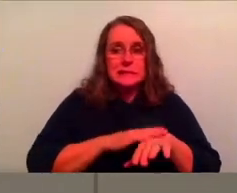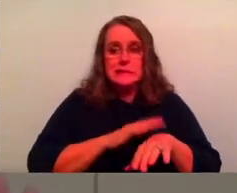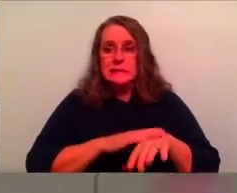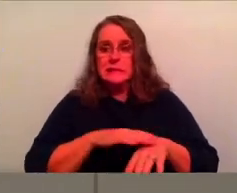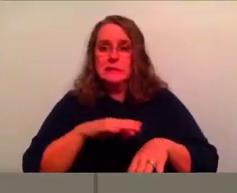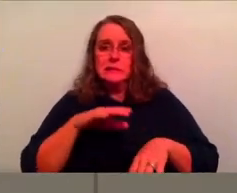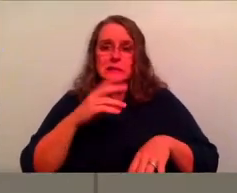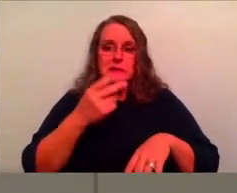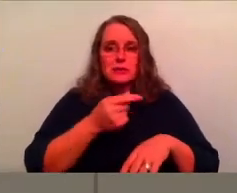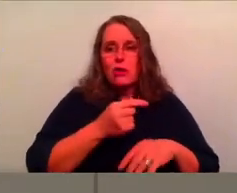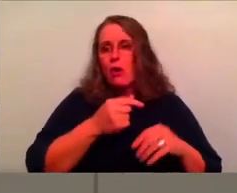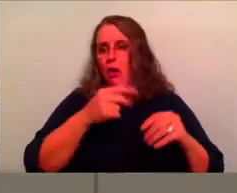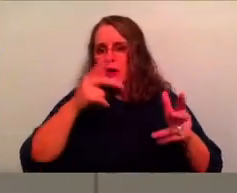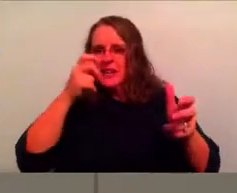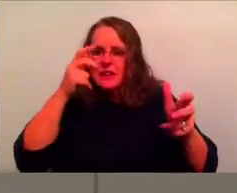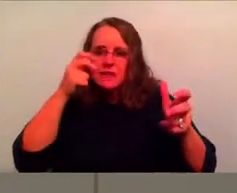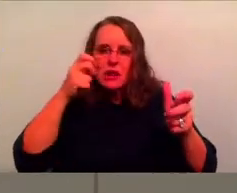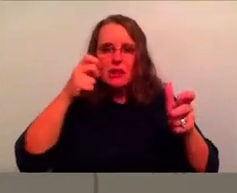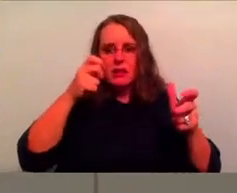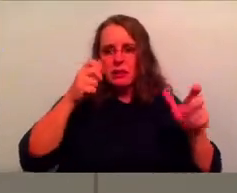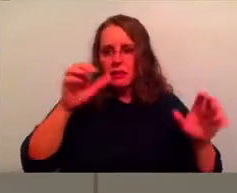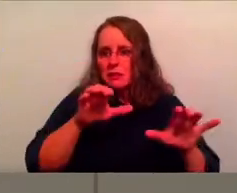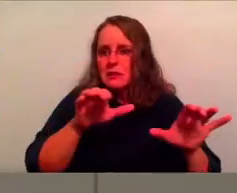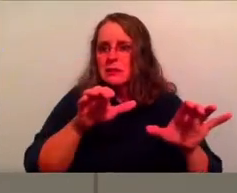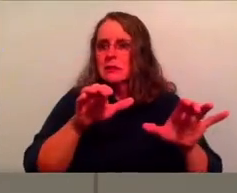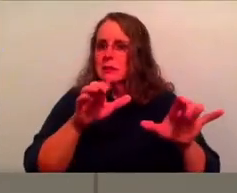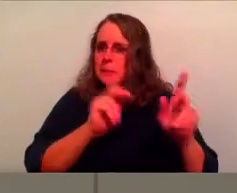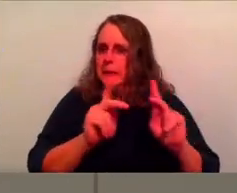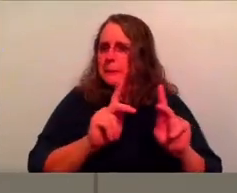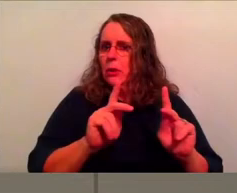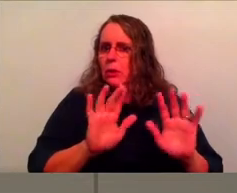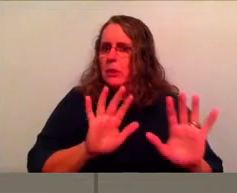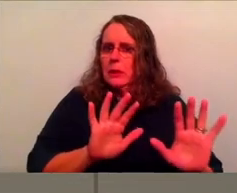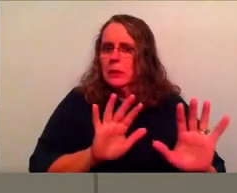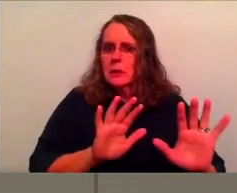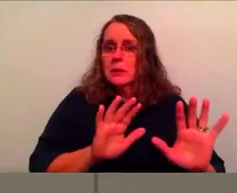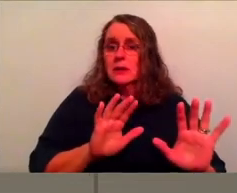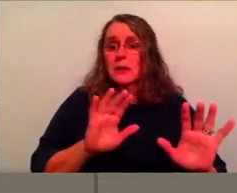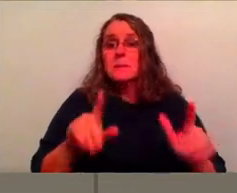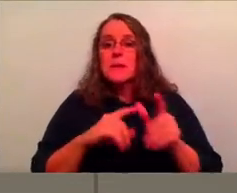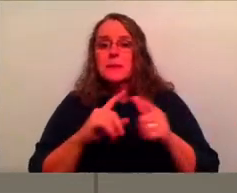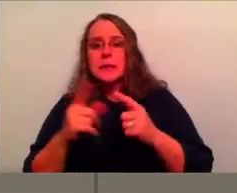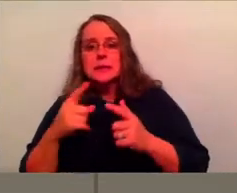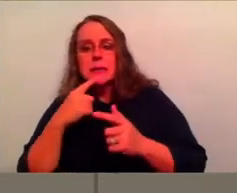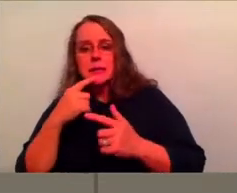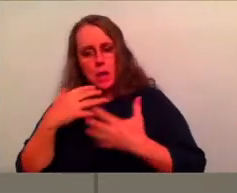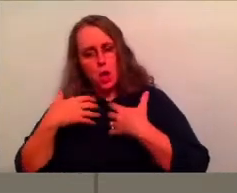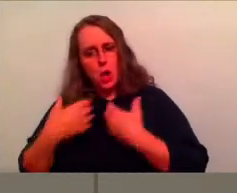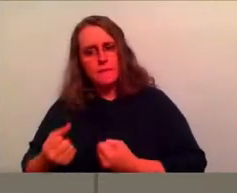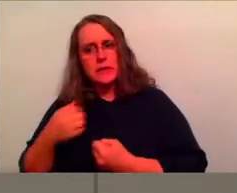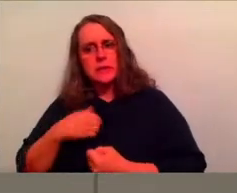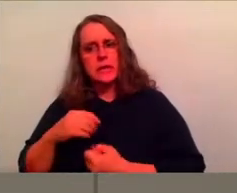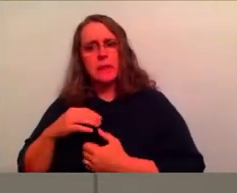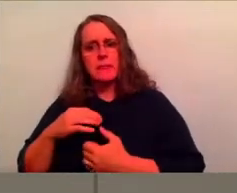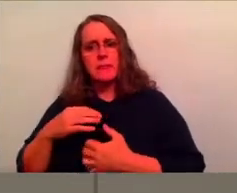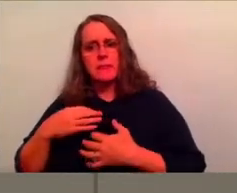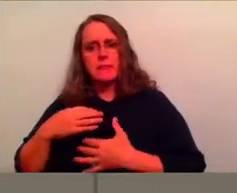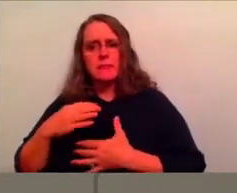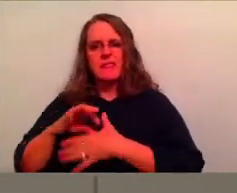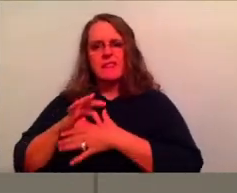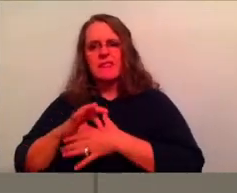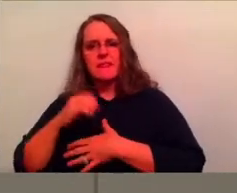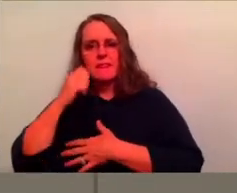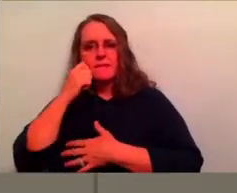evildoers and all these people. Uh, but then he starts talking about how he has confidence in the flesh. He has confidence about it, of